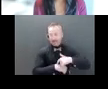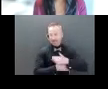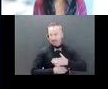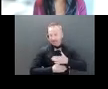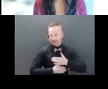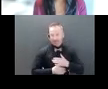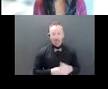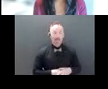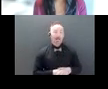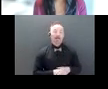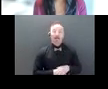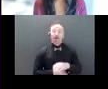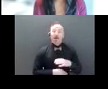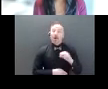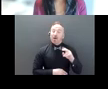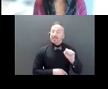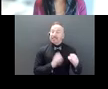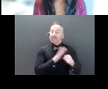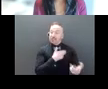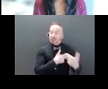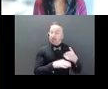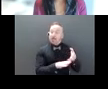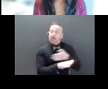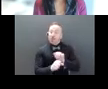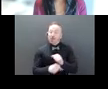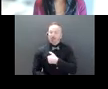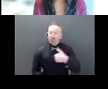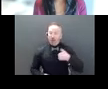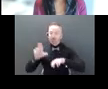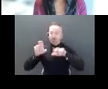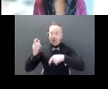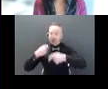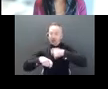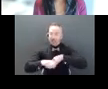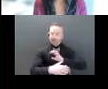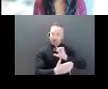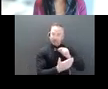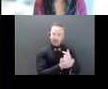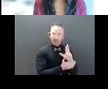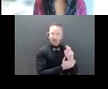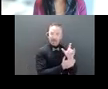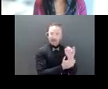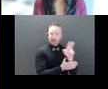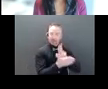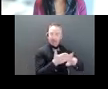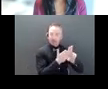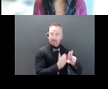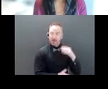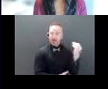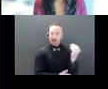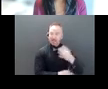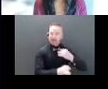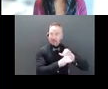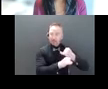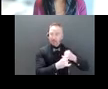OSC, she worked at the Toronto Stock Exchange. Christine graduated from Ryerson University and Ontario Institute for